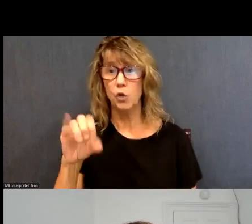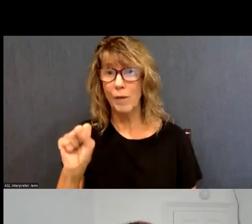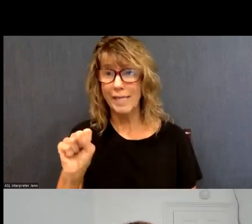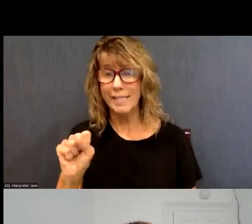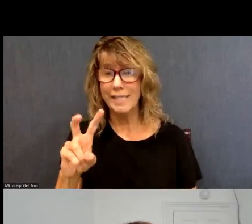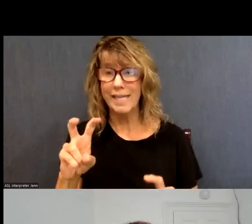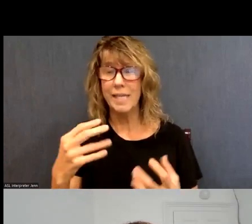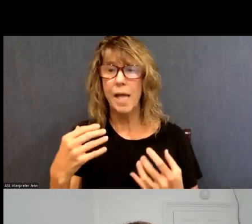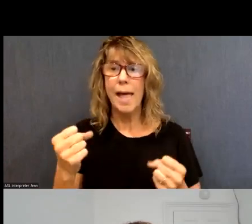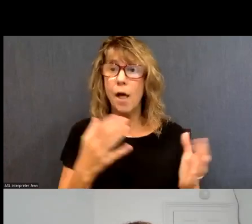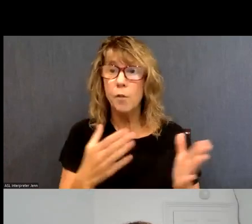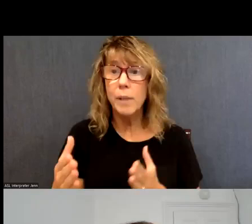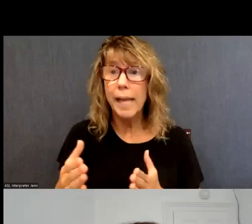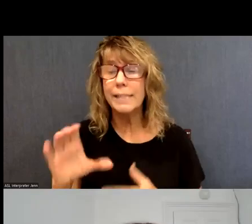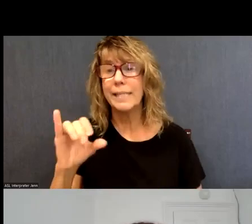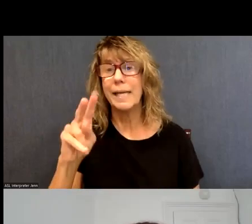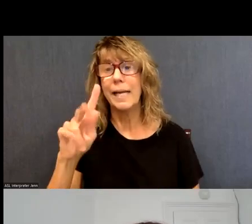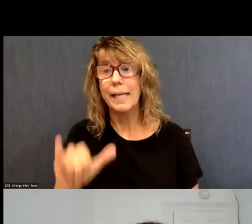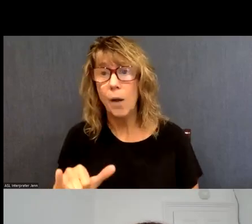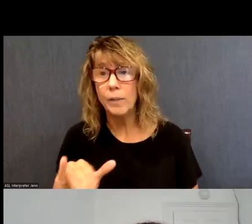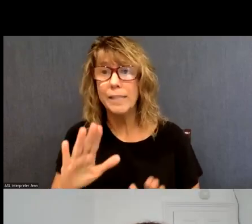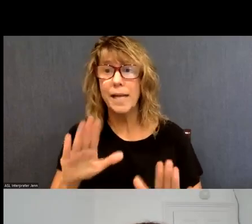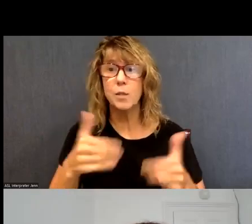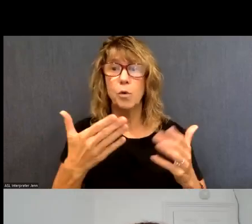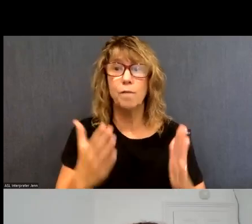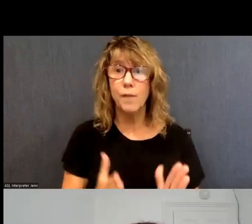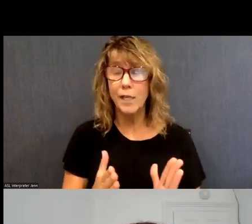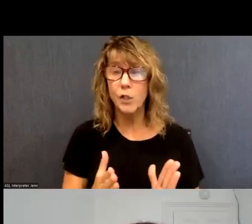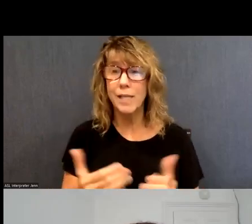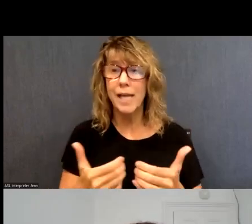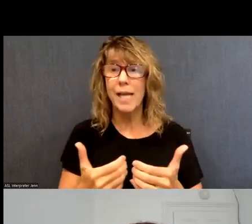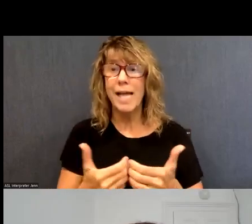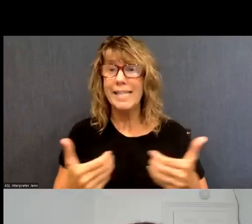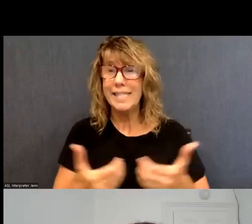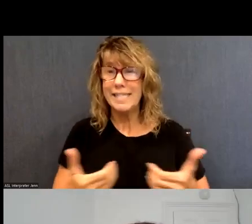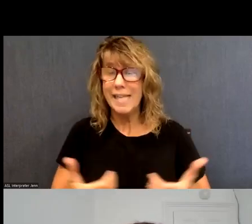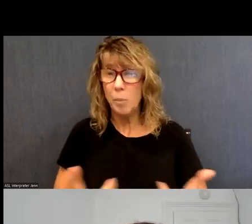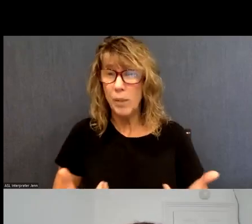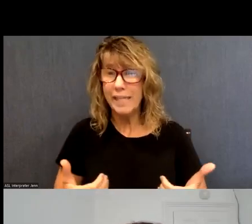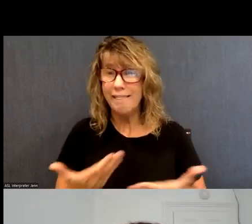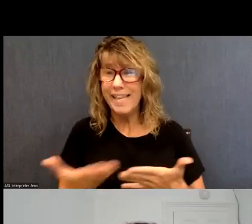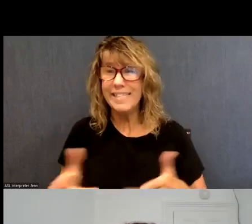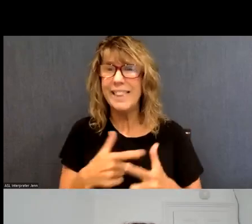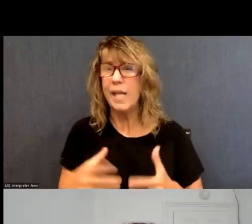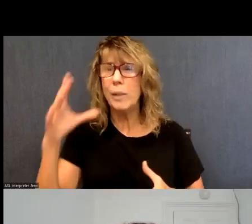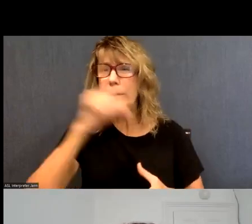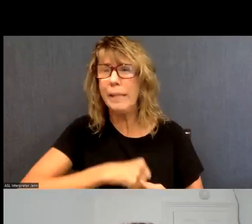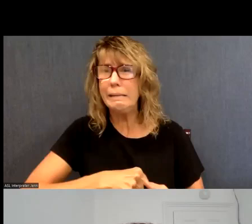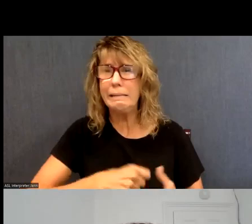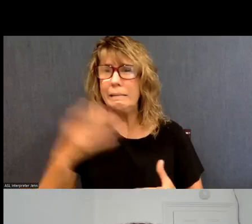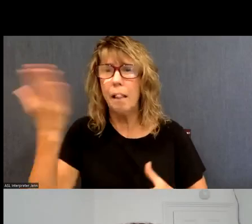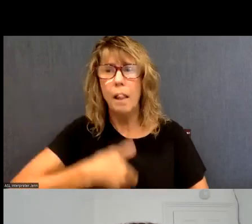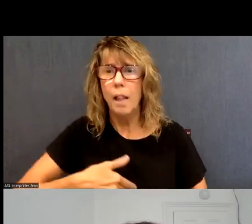health plans and as counties and as providers and as separate silos, we really miss the boat on being able to integrate